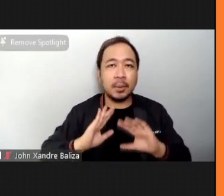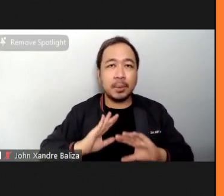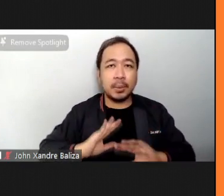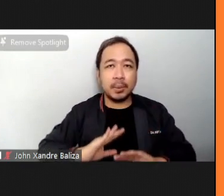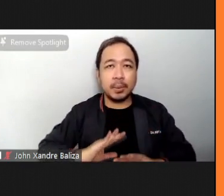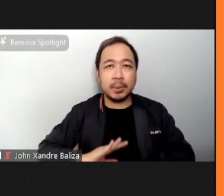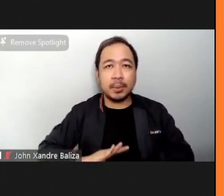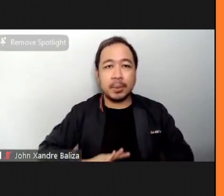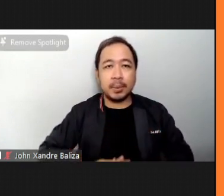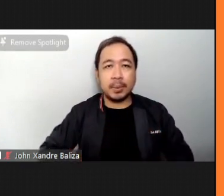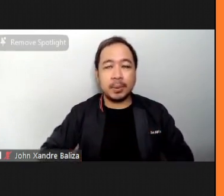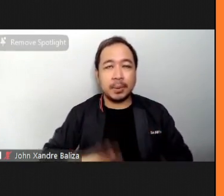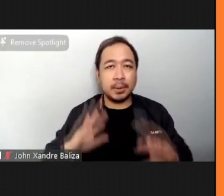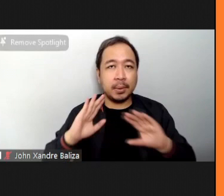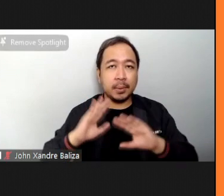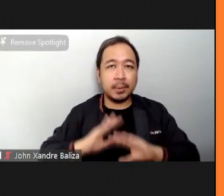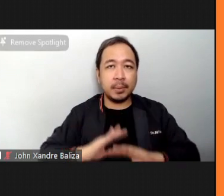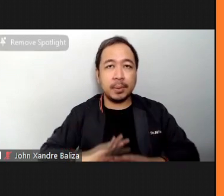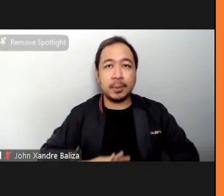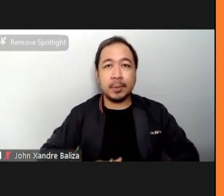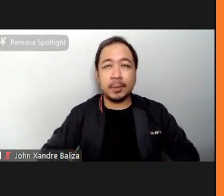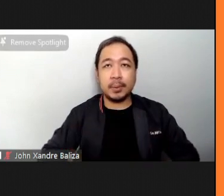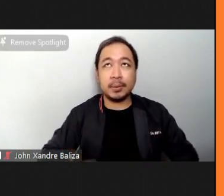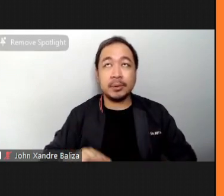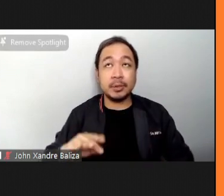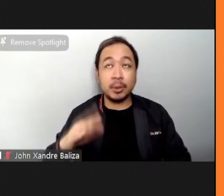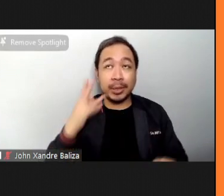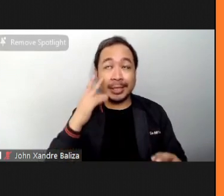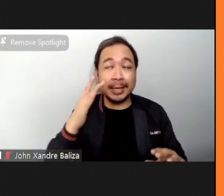As the air touches your face.